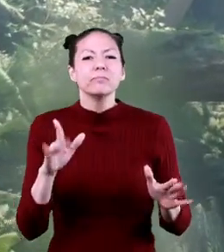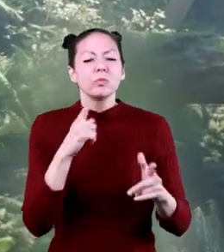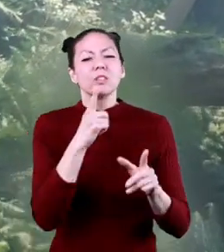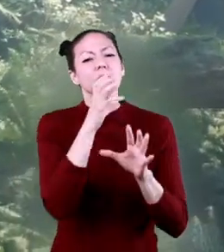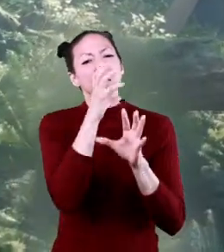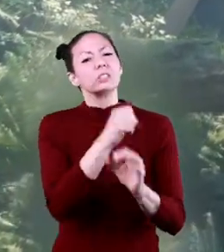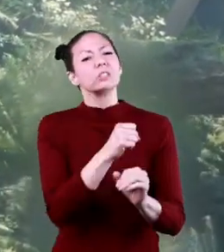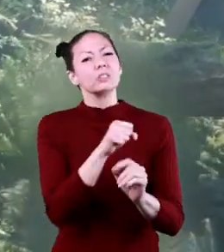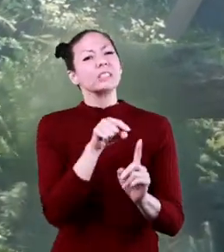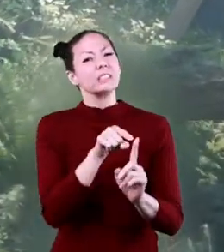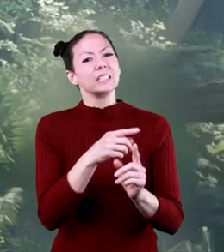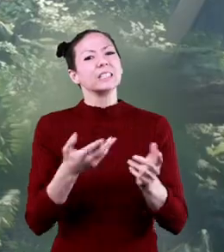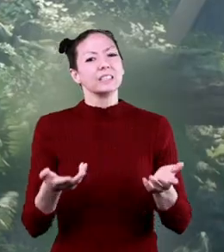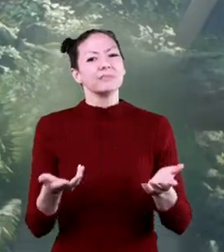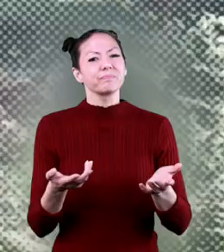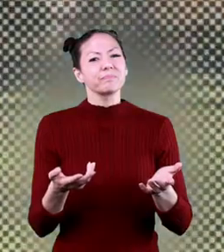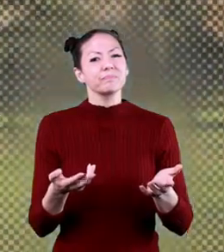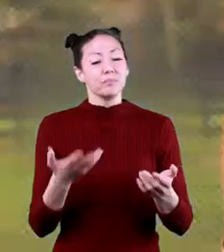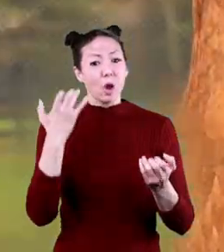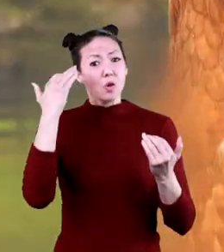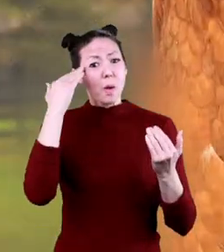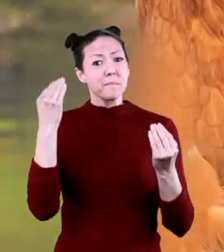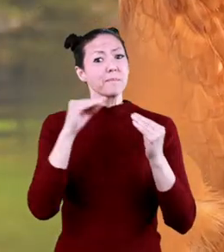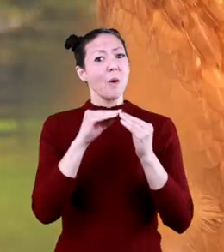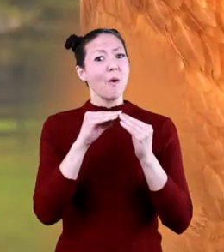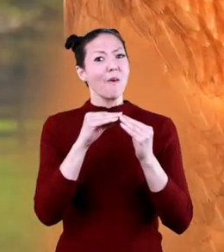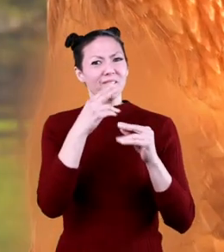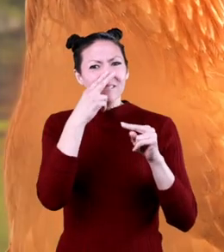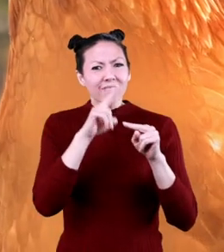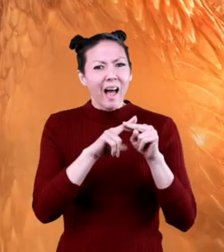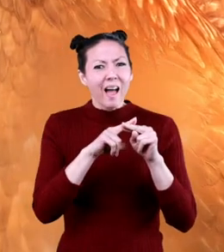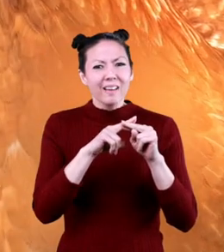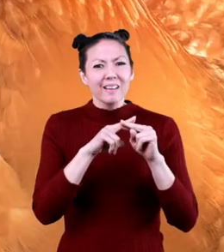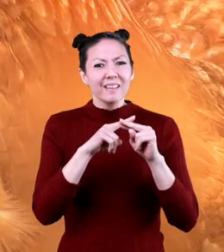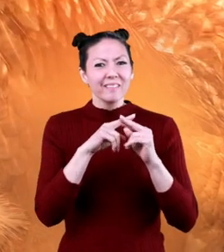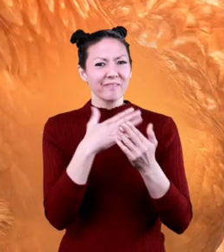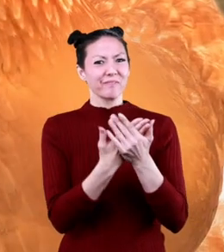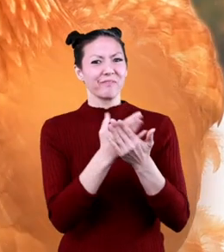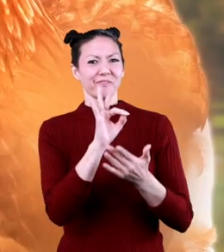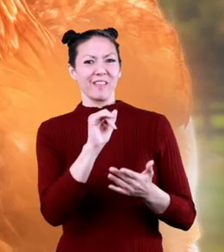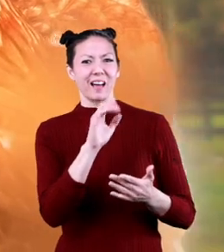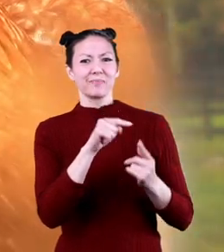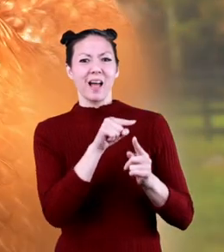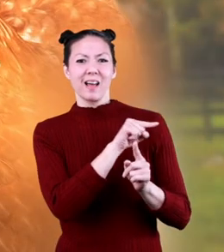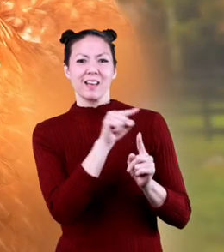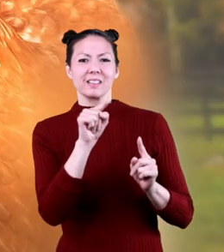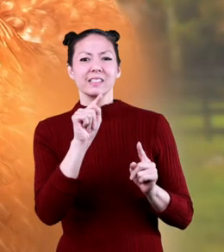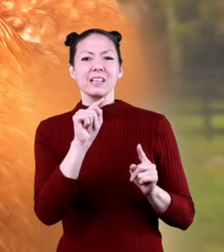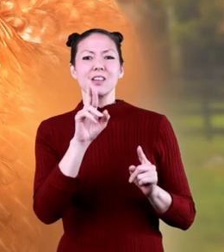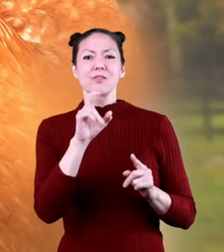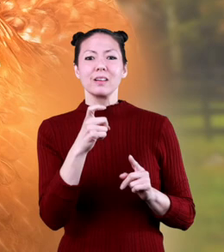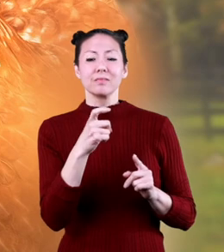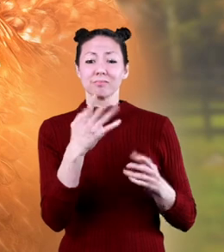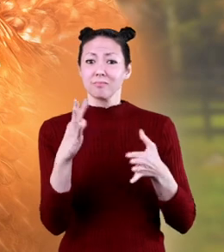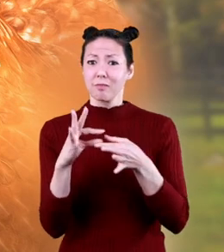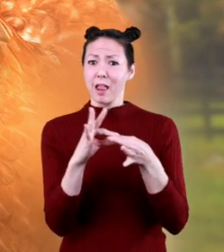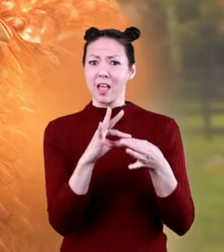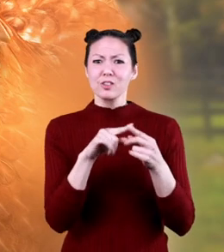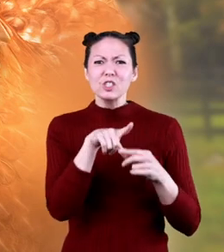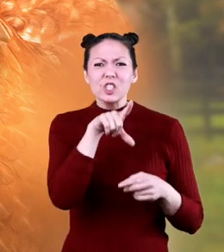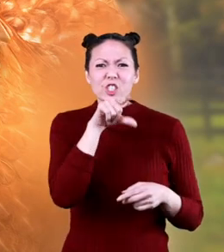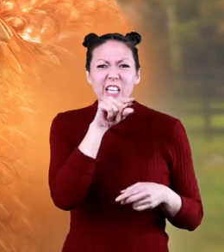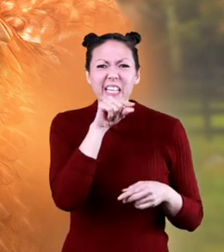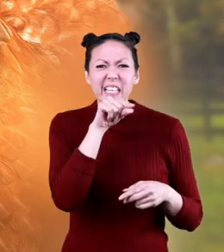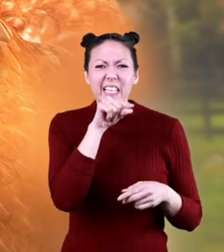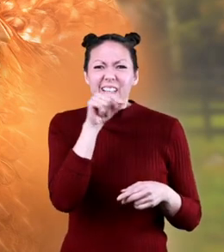it's interesting to think about. Want to know a fun fact? Did you know that T-Rex's are related to chickens?